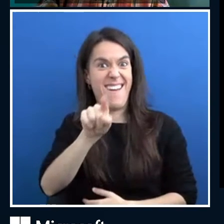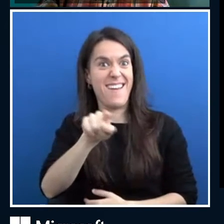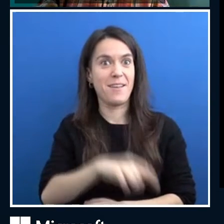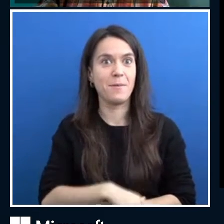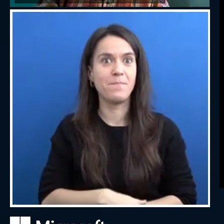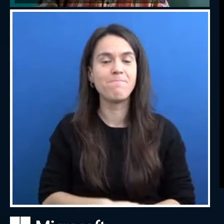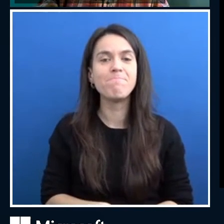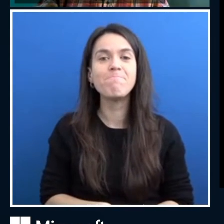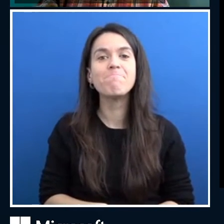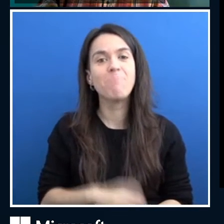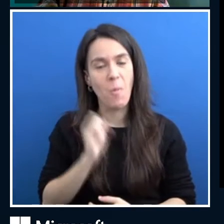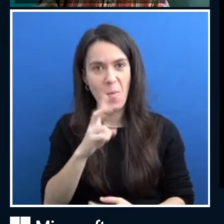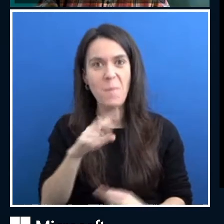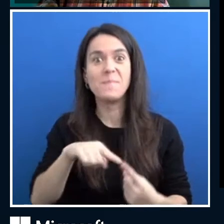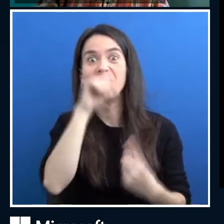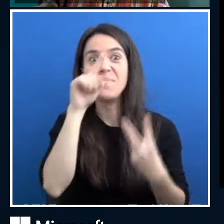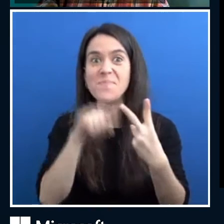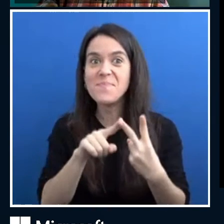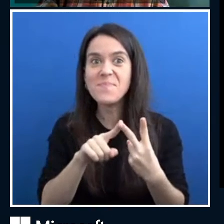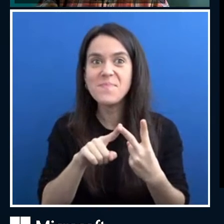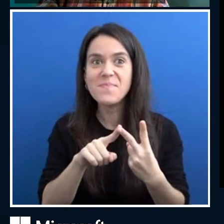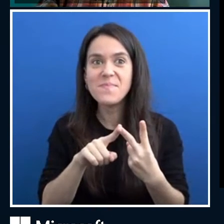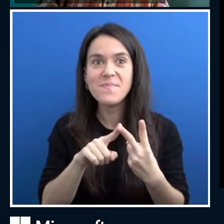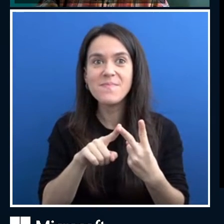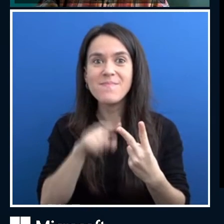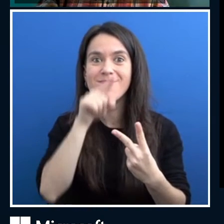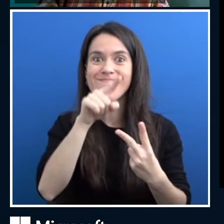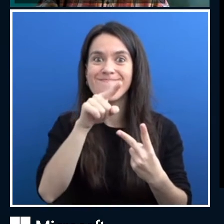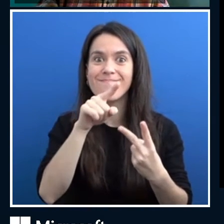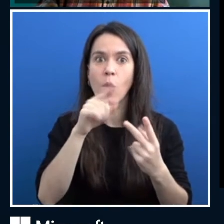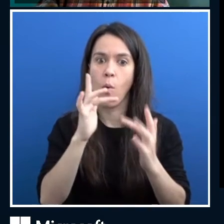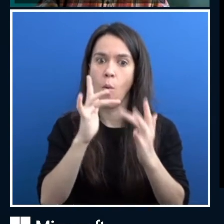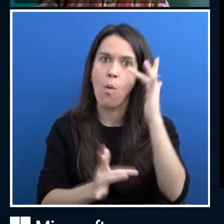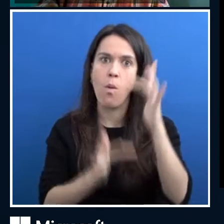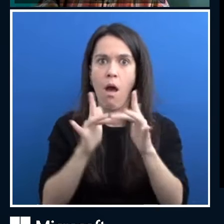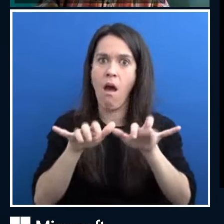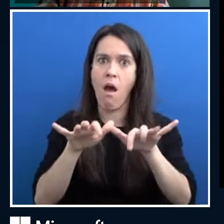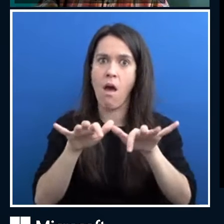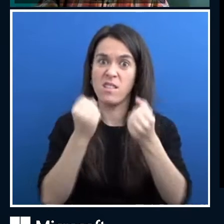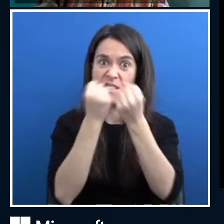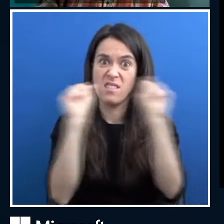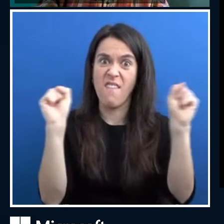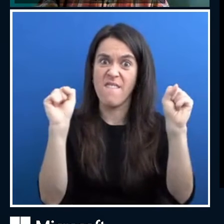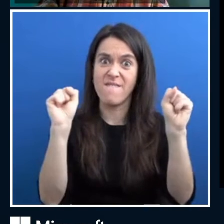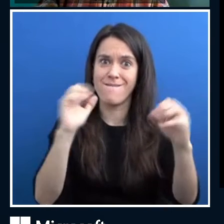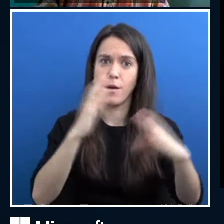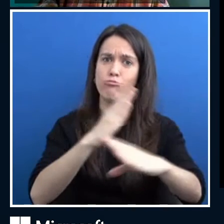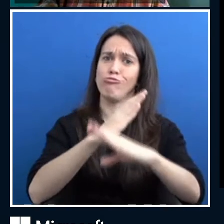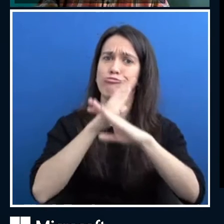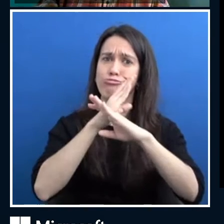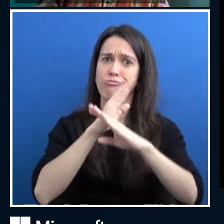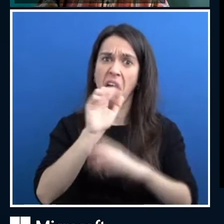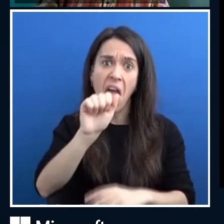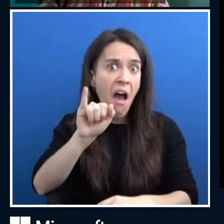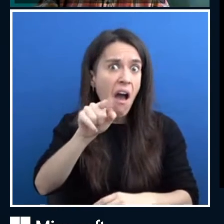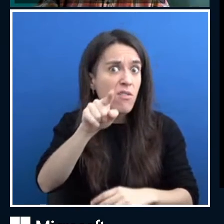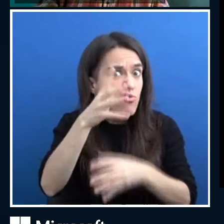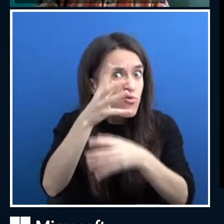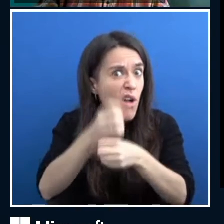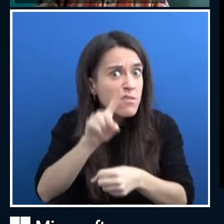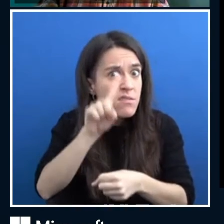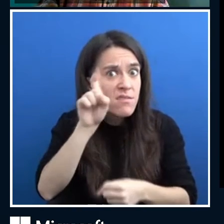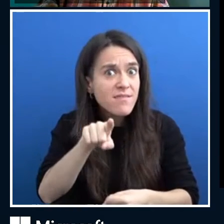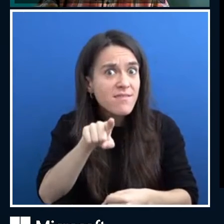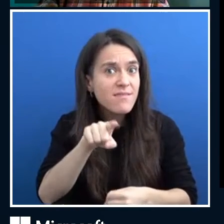to keep you safe online? Well, I know, um, there's lots of interesting things happening in security